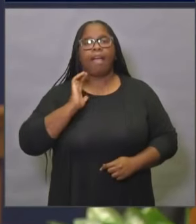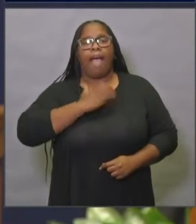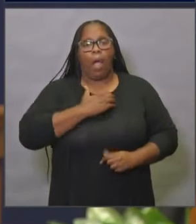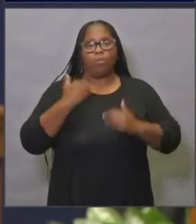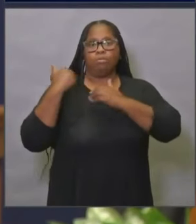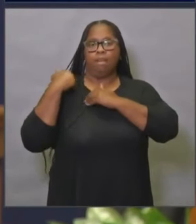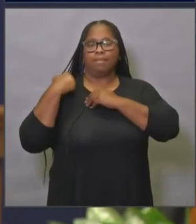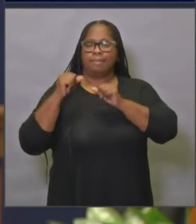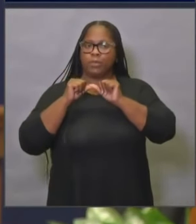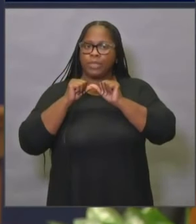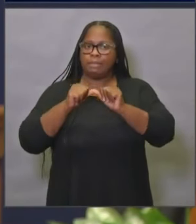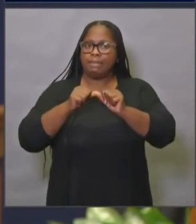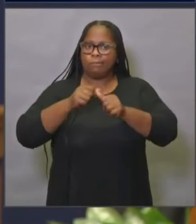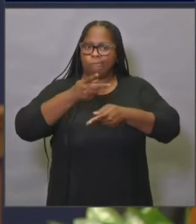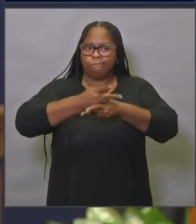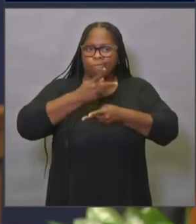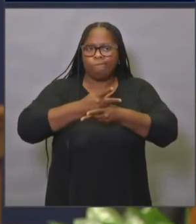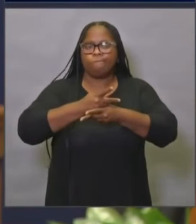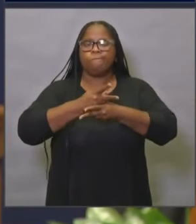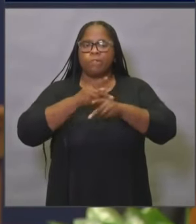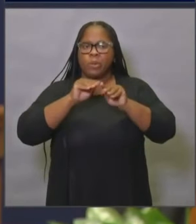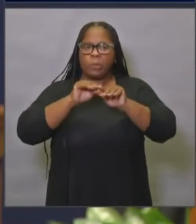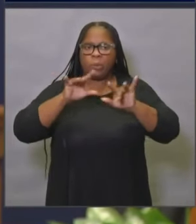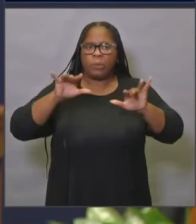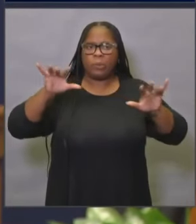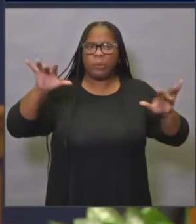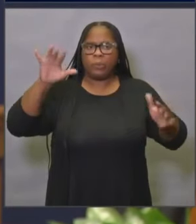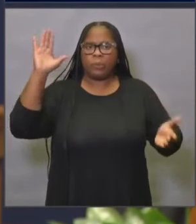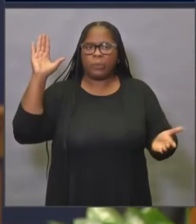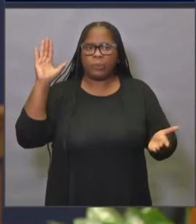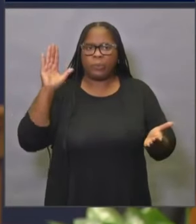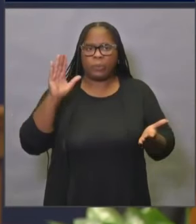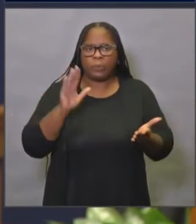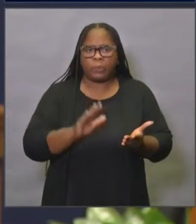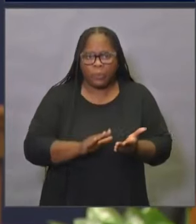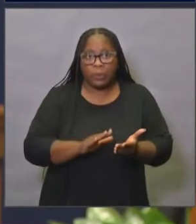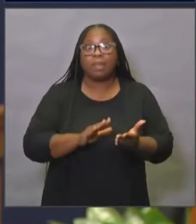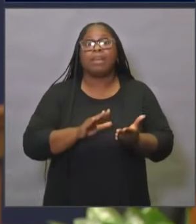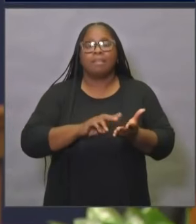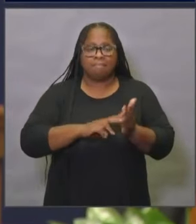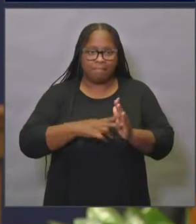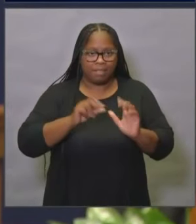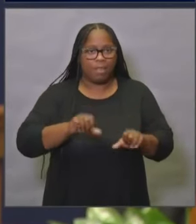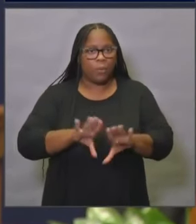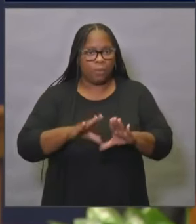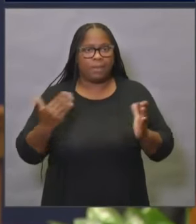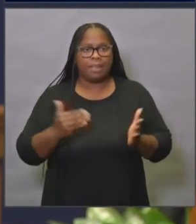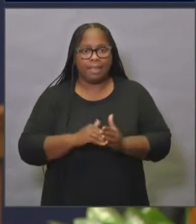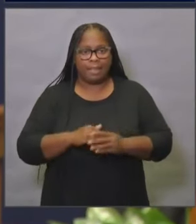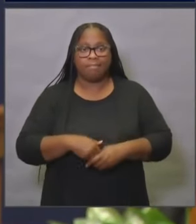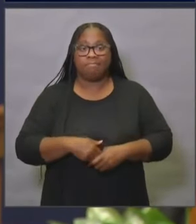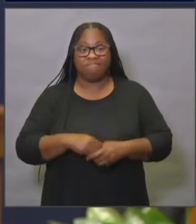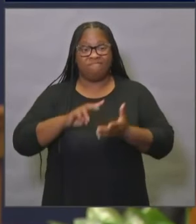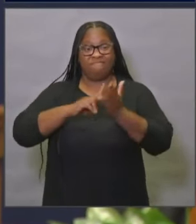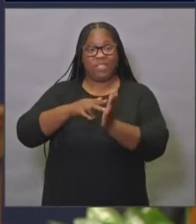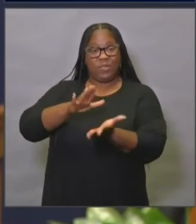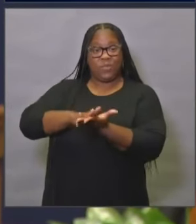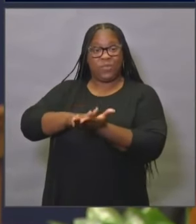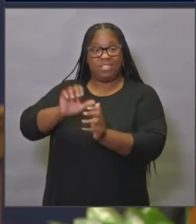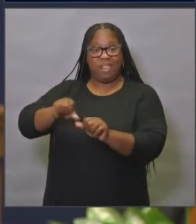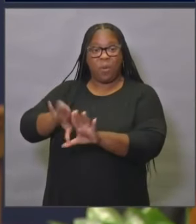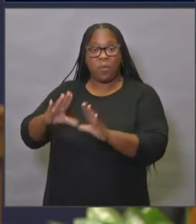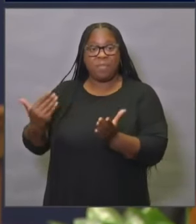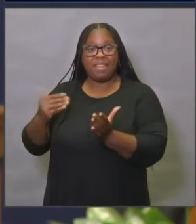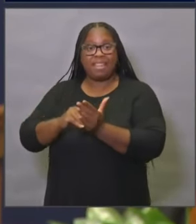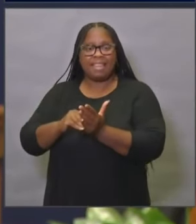But community transmission rates must continue to decrease if we are to get to this place, including where schools can reopen in a way that is